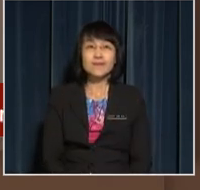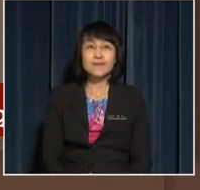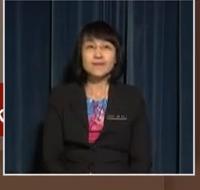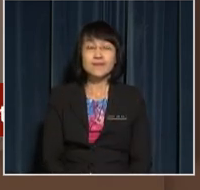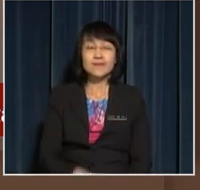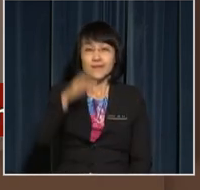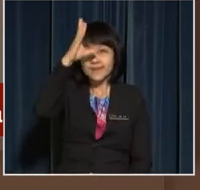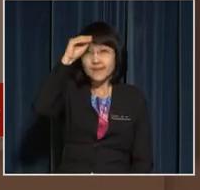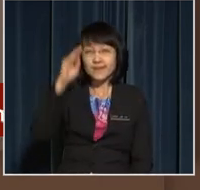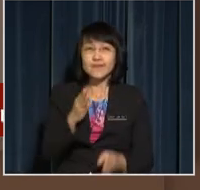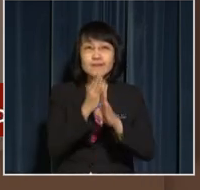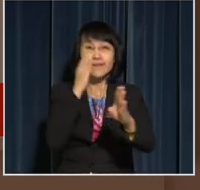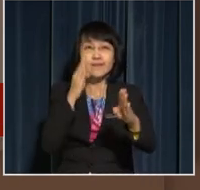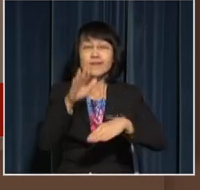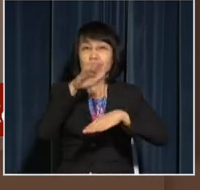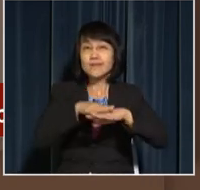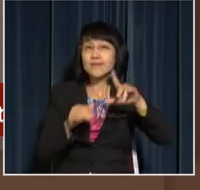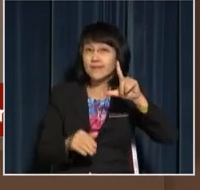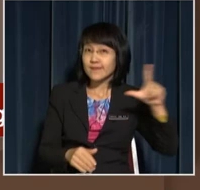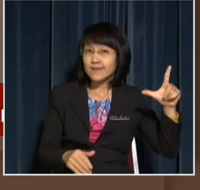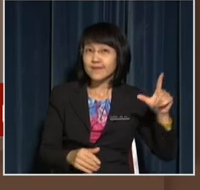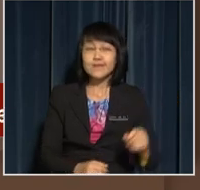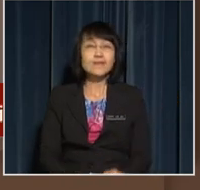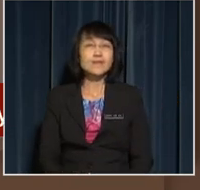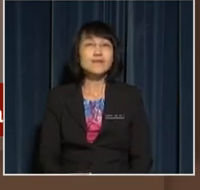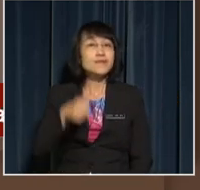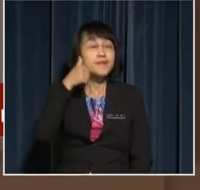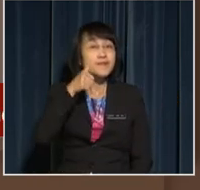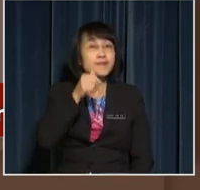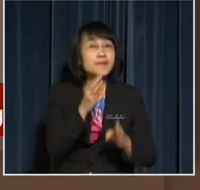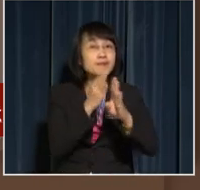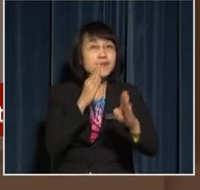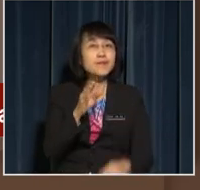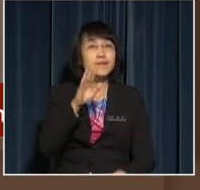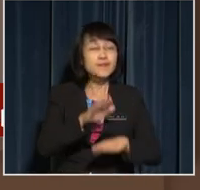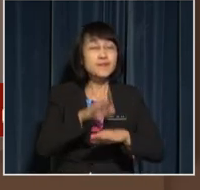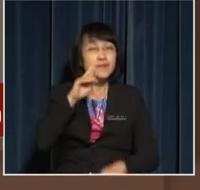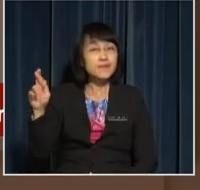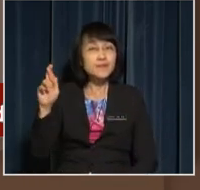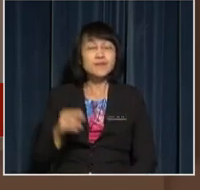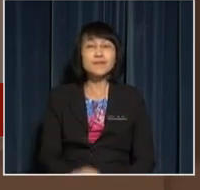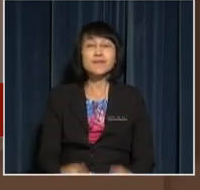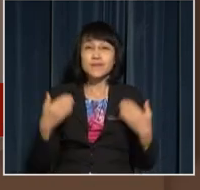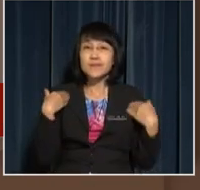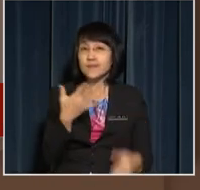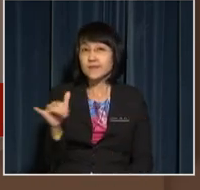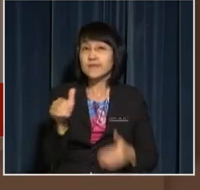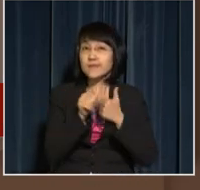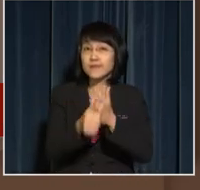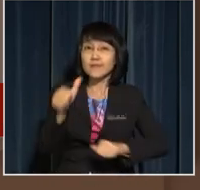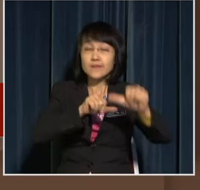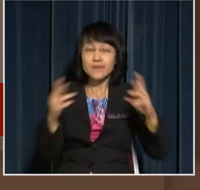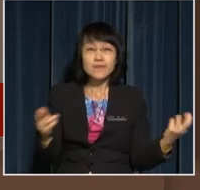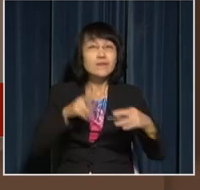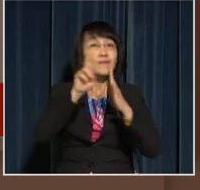The boys line up on the left and the girls on the right Do they obey the Science